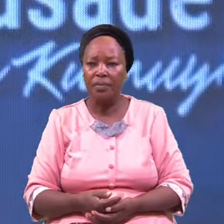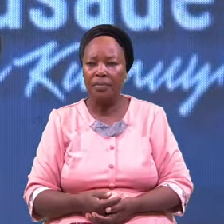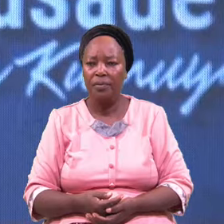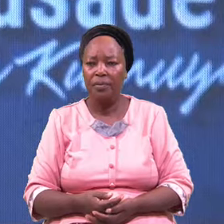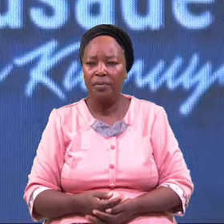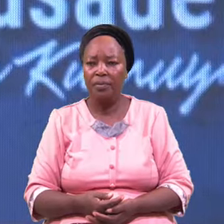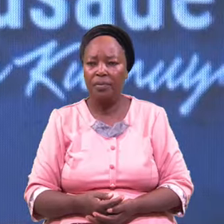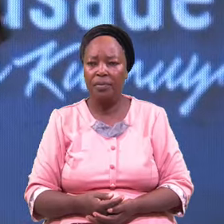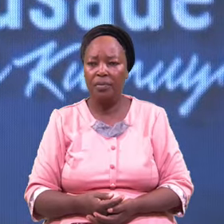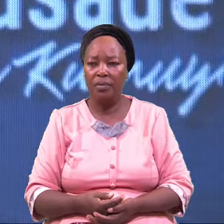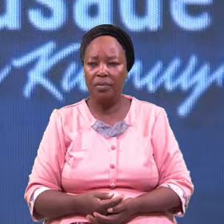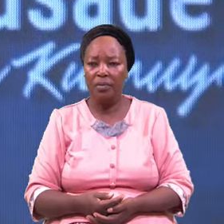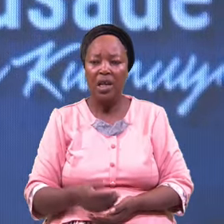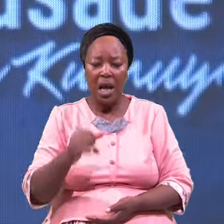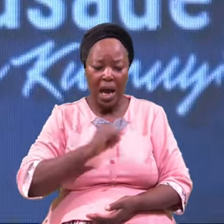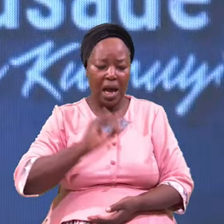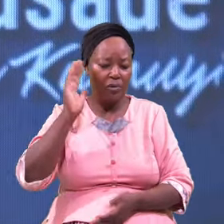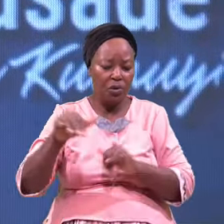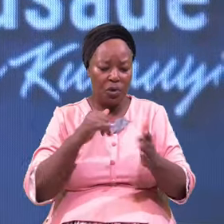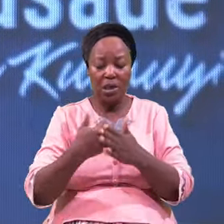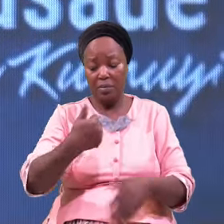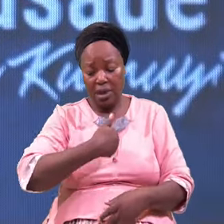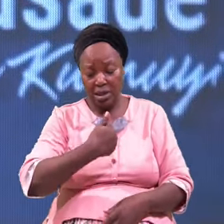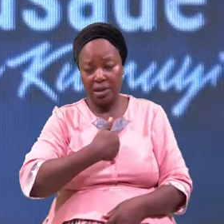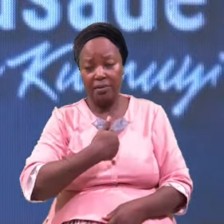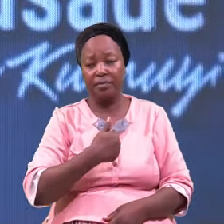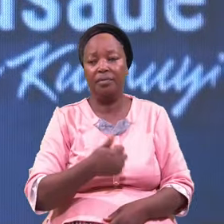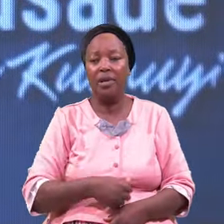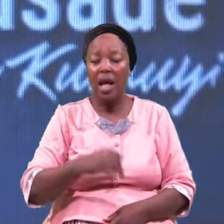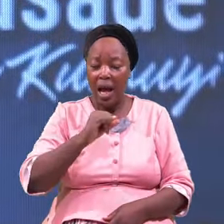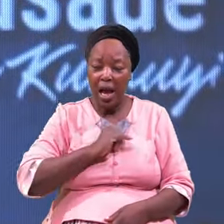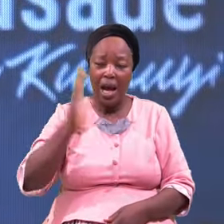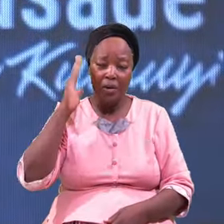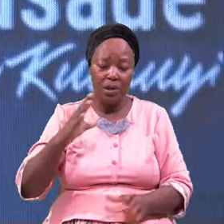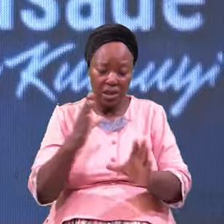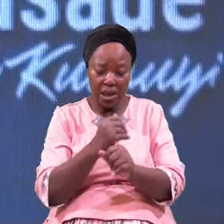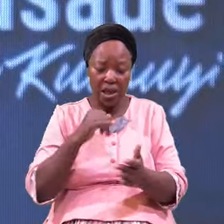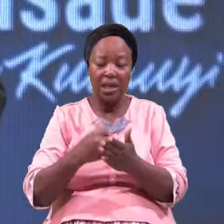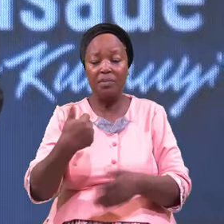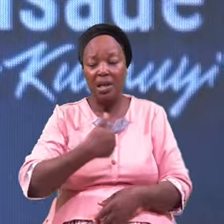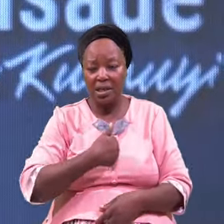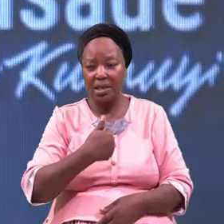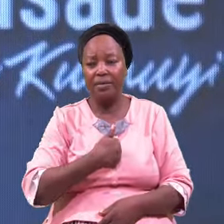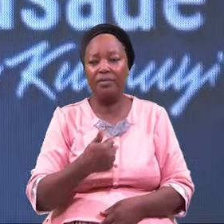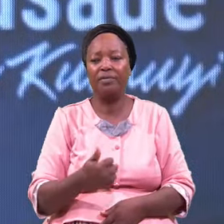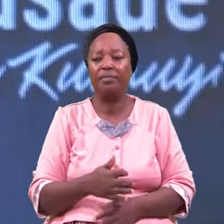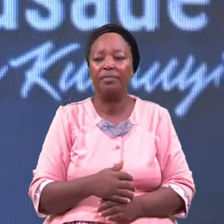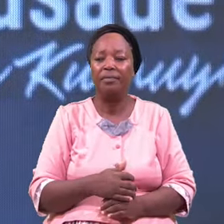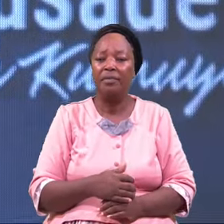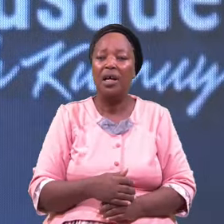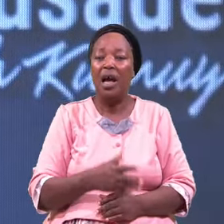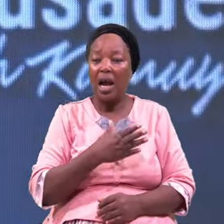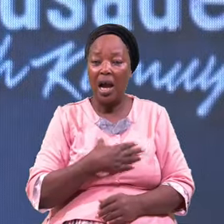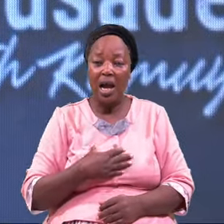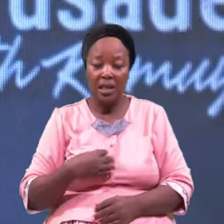I Do It Myself I Take It Myself I Will